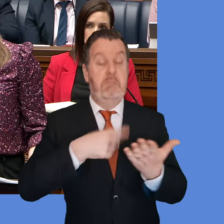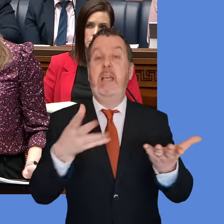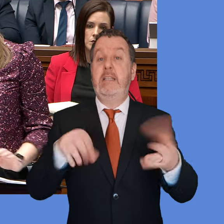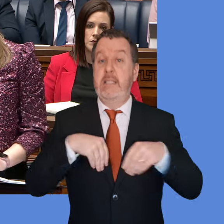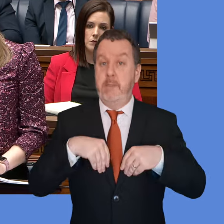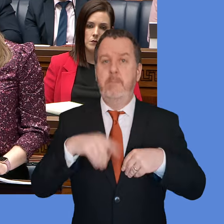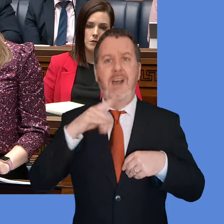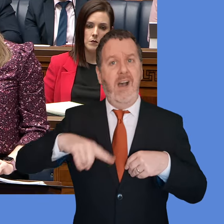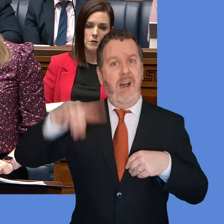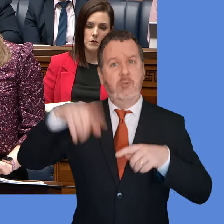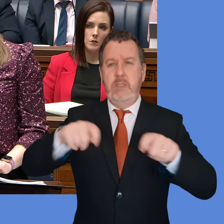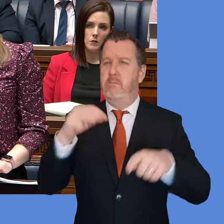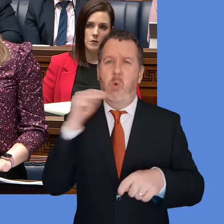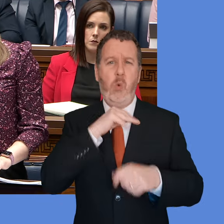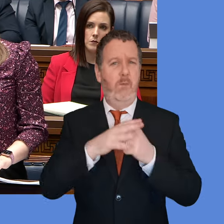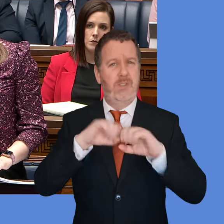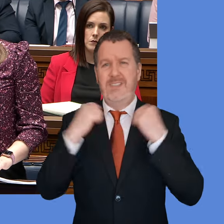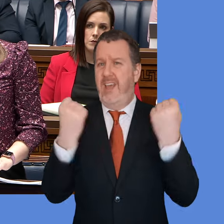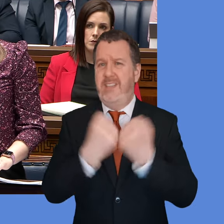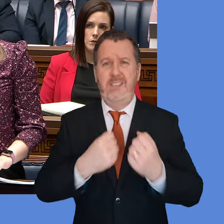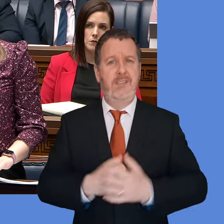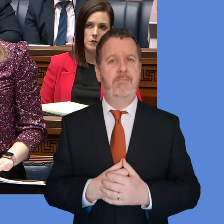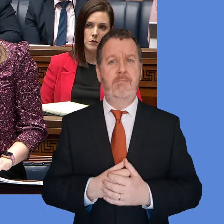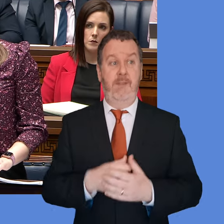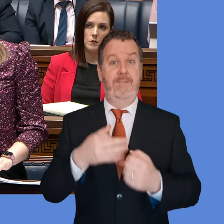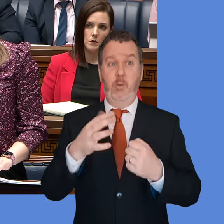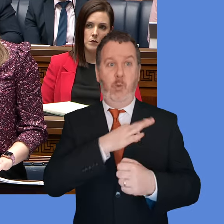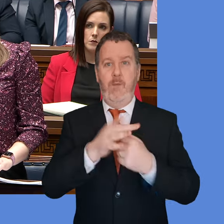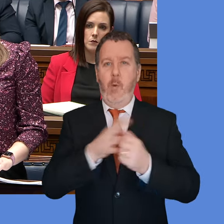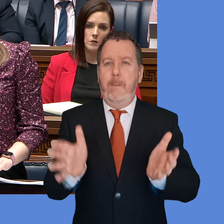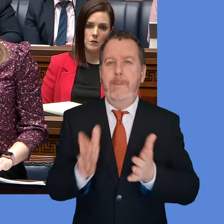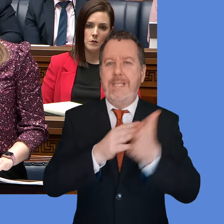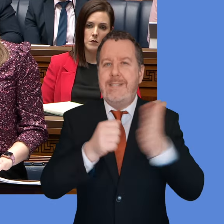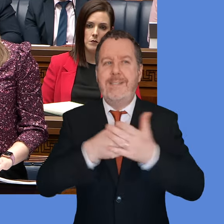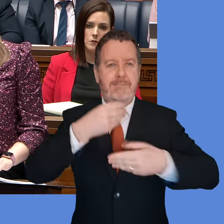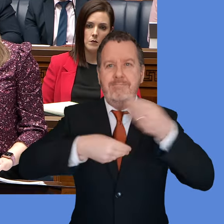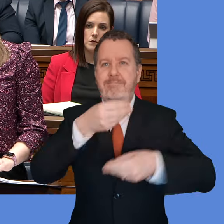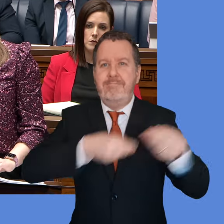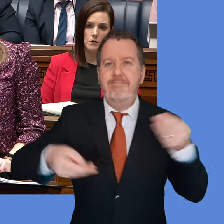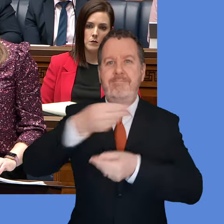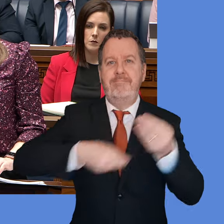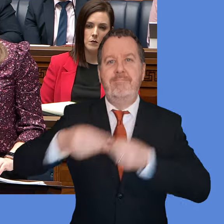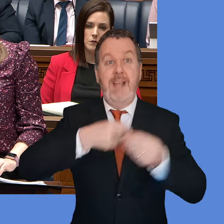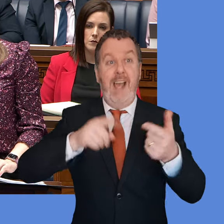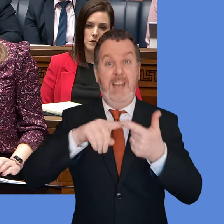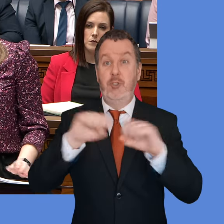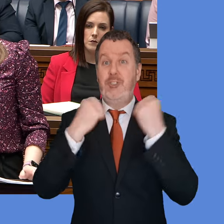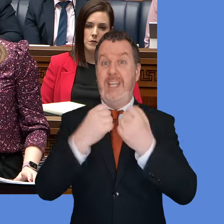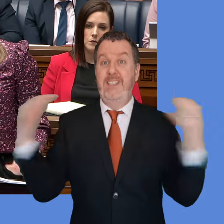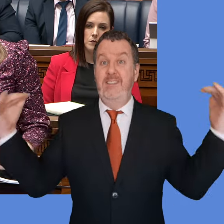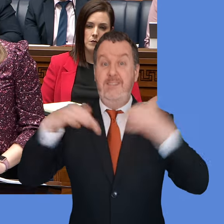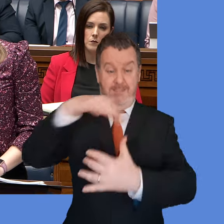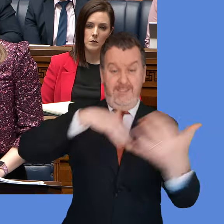High streets are at the heart of our society in more ways than one. They drive the economy, but they also create shared spaces where society thrives.